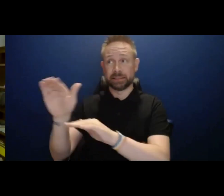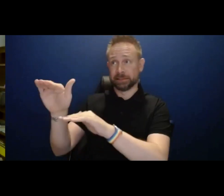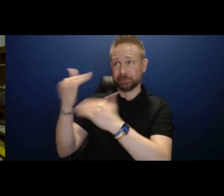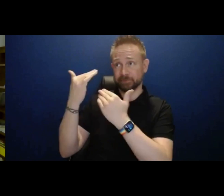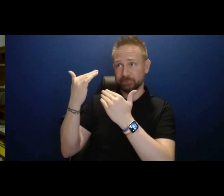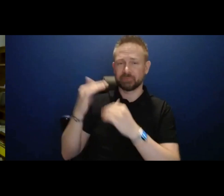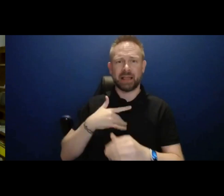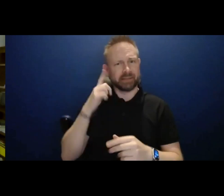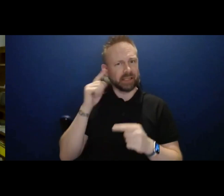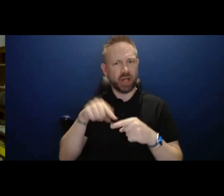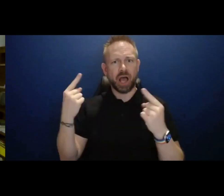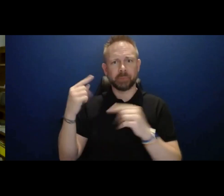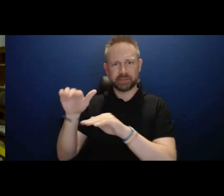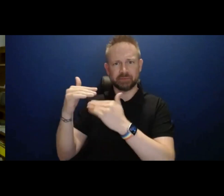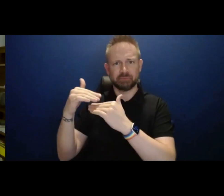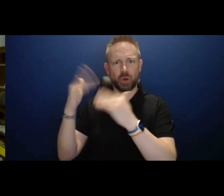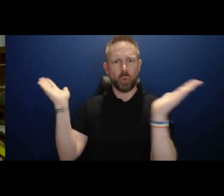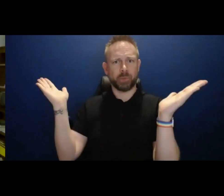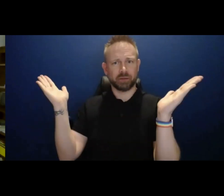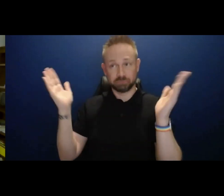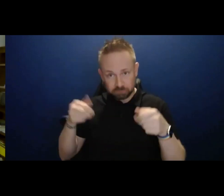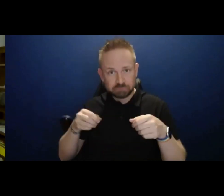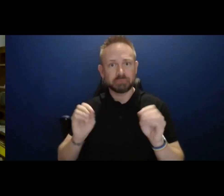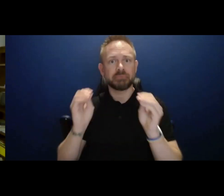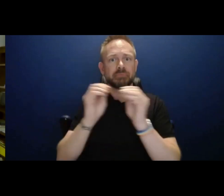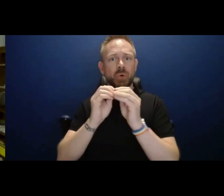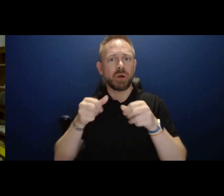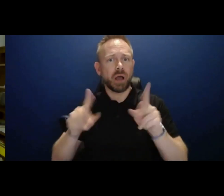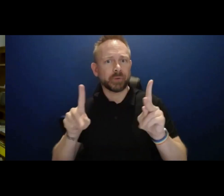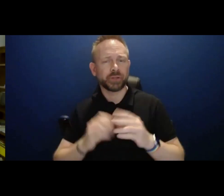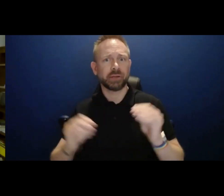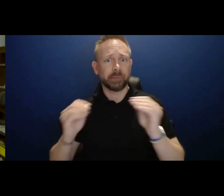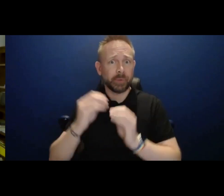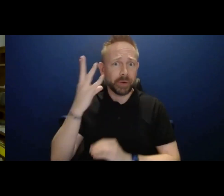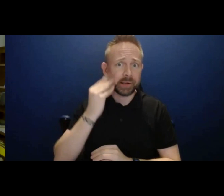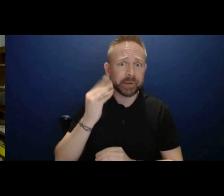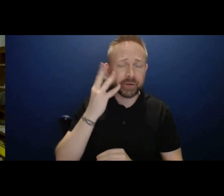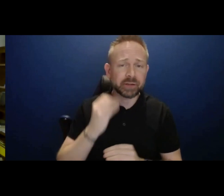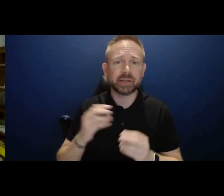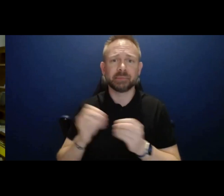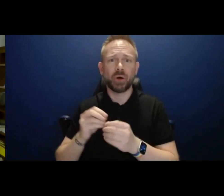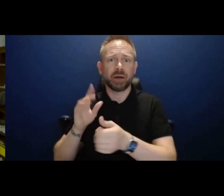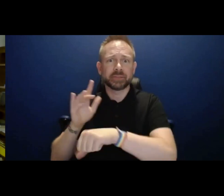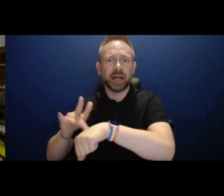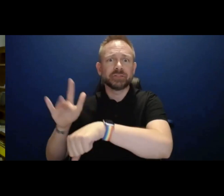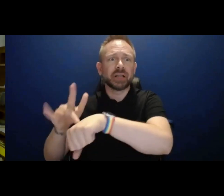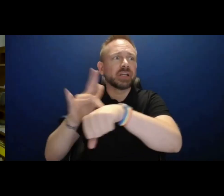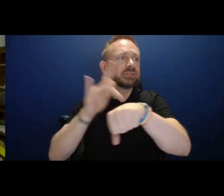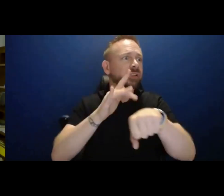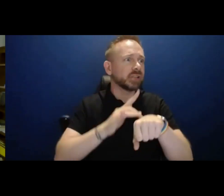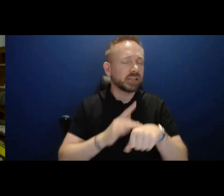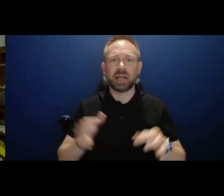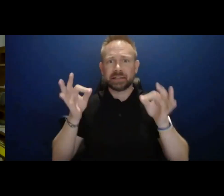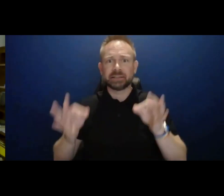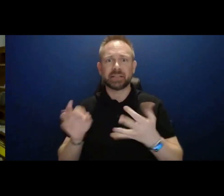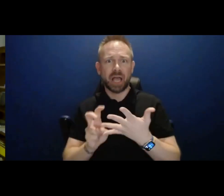provides more opportunity for both experience exposure. You can, you can take your career vertically, can take it